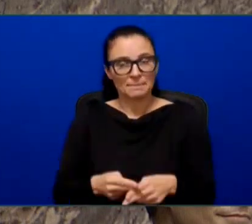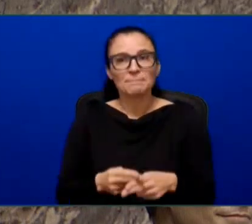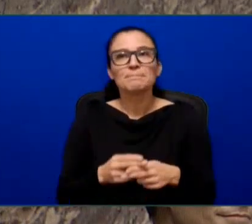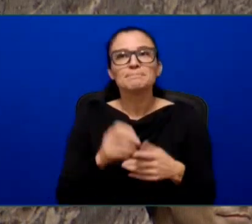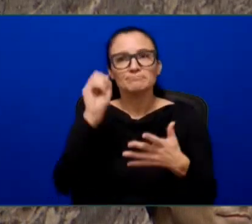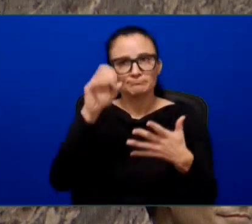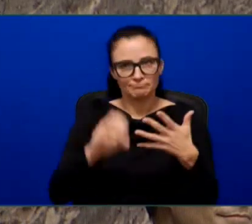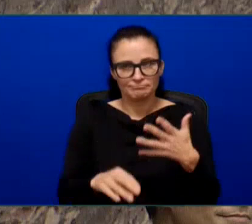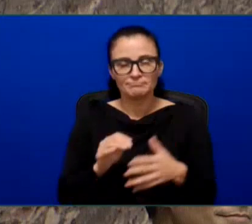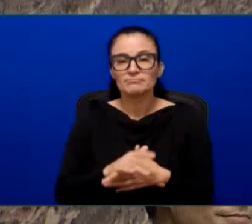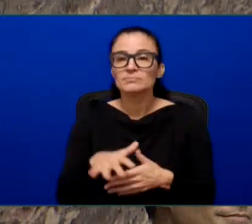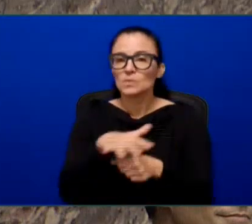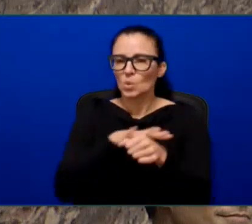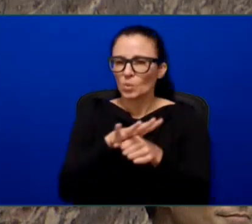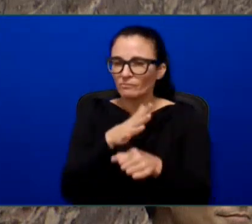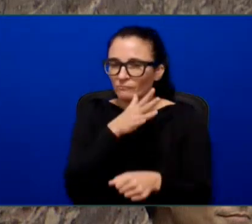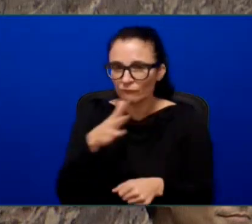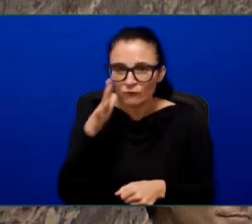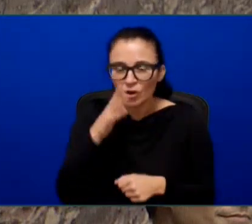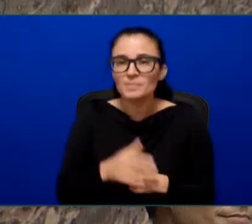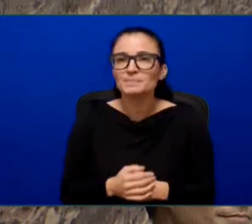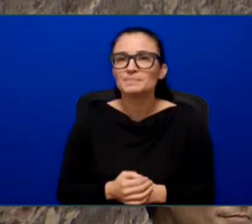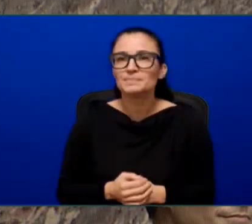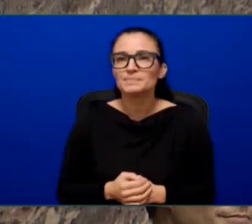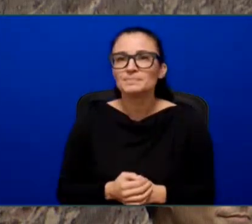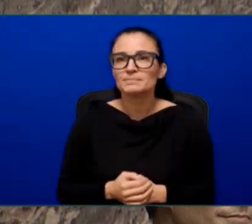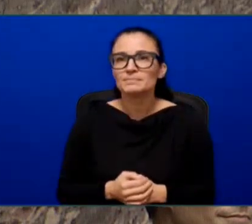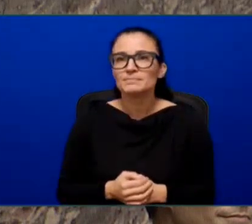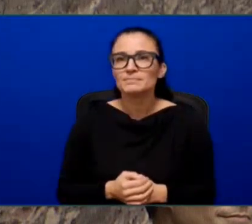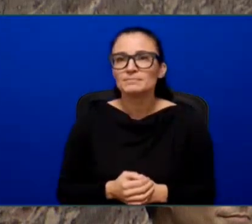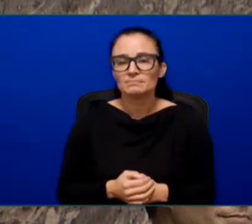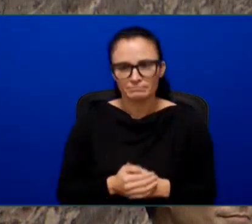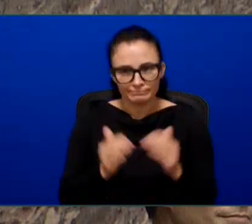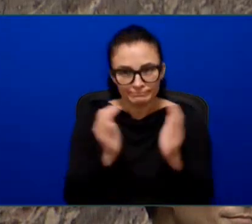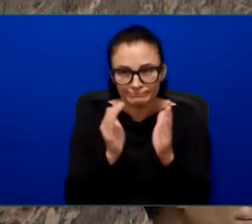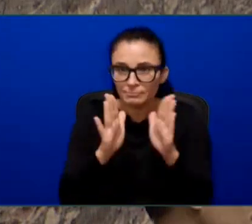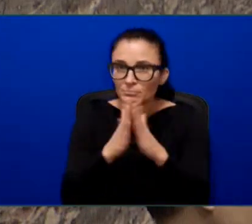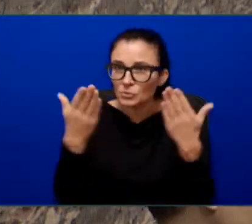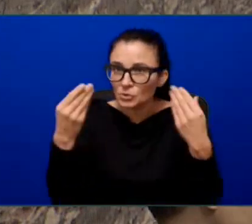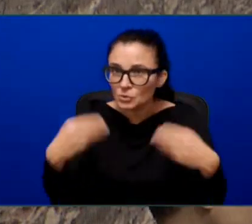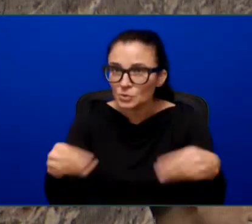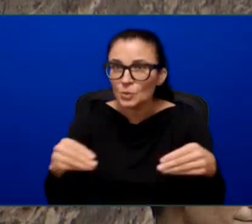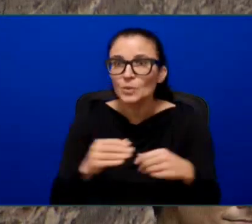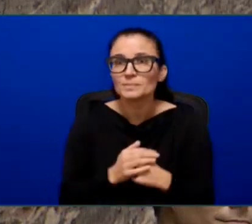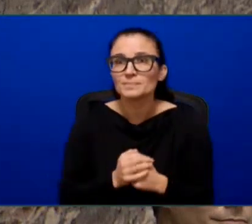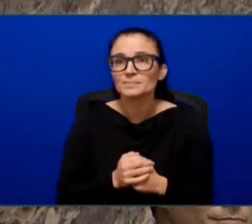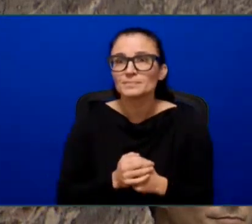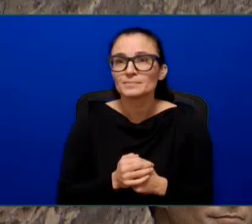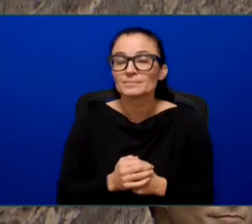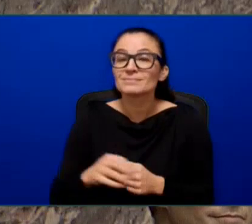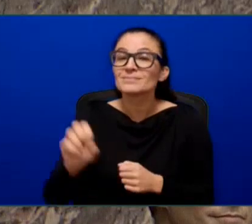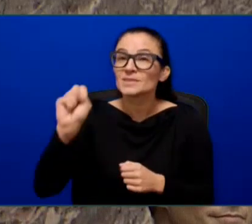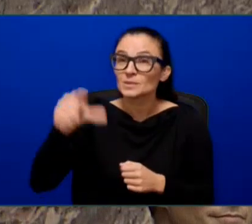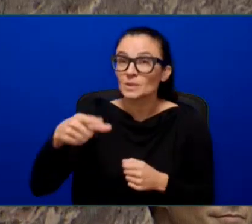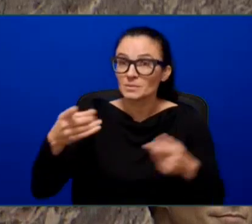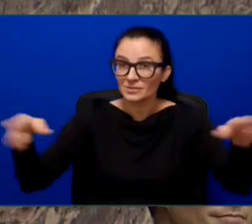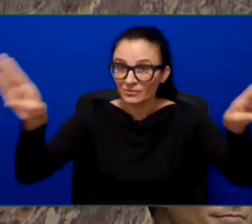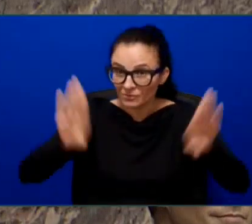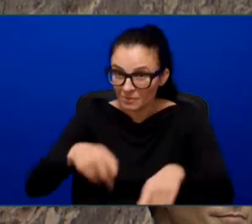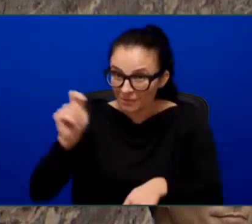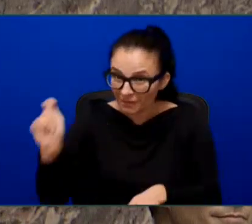Botanicals, Little Bookshop, Squamish Valley Golf Club, Outbound Station, Blue Water Concepts, Active